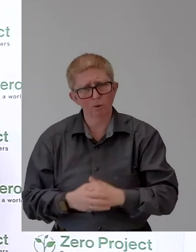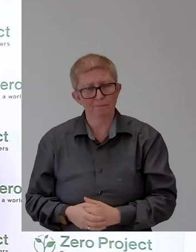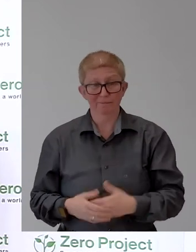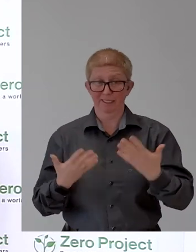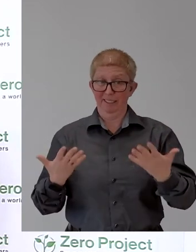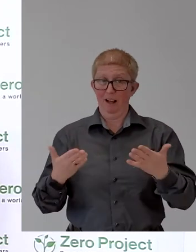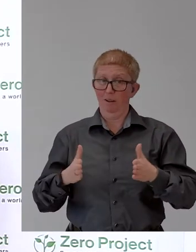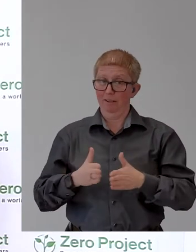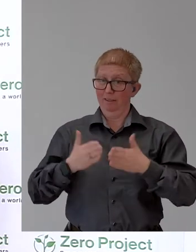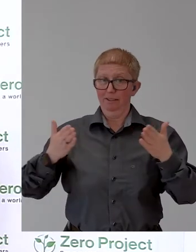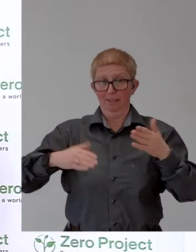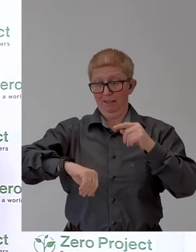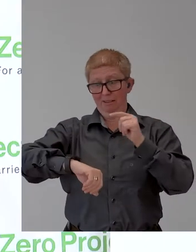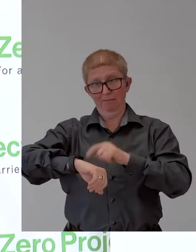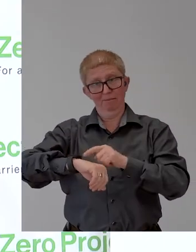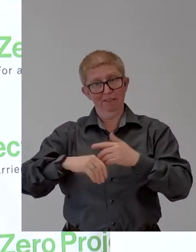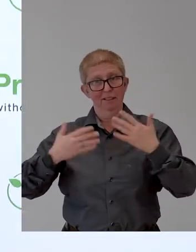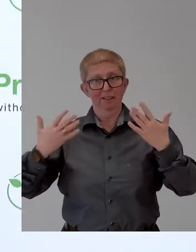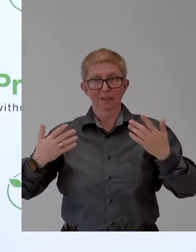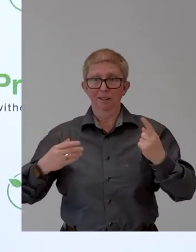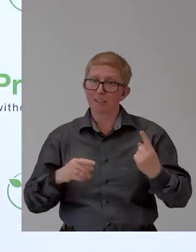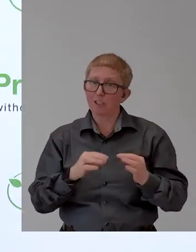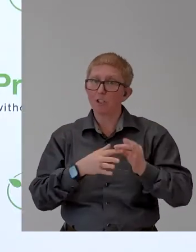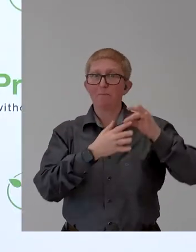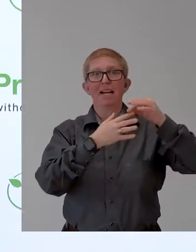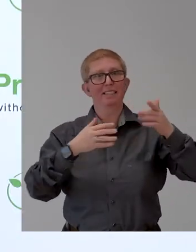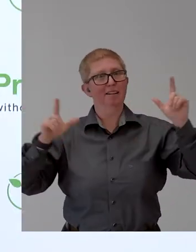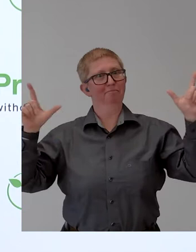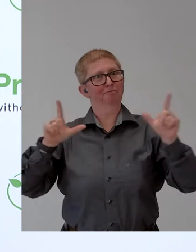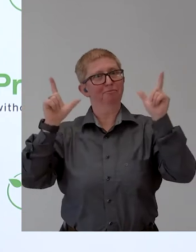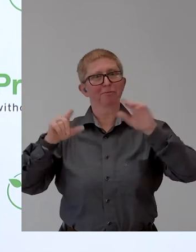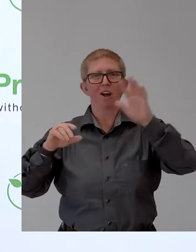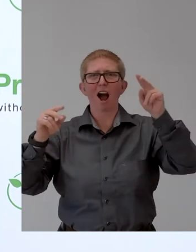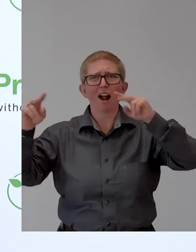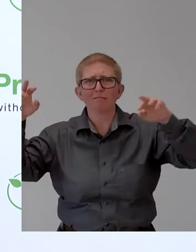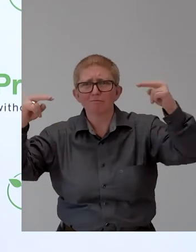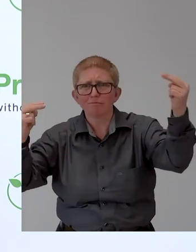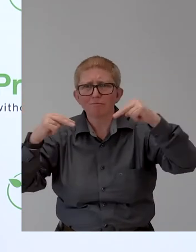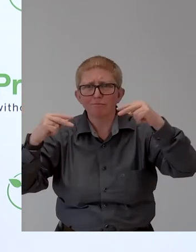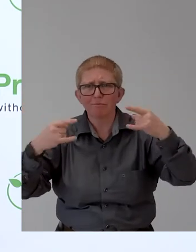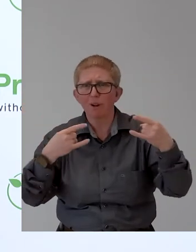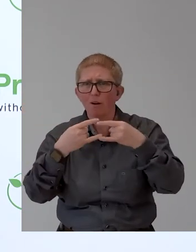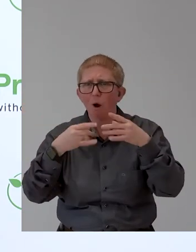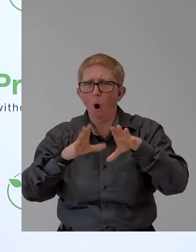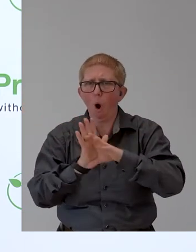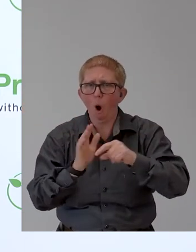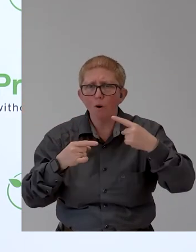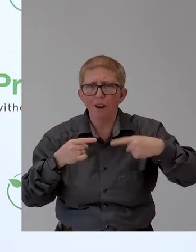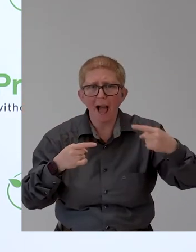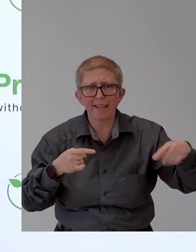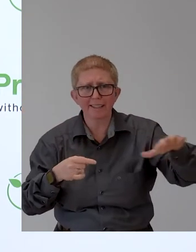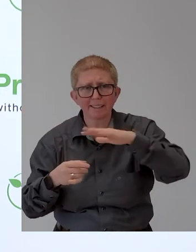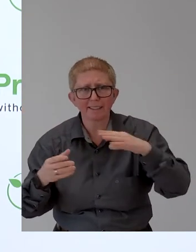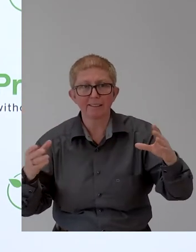celebrations. You're all in a common virtual meeting room and you have a sequence in chat who comes next. So please be